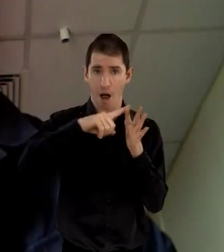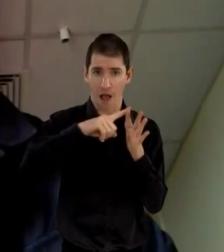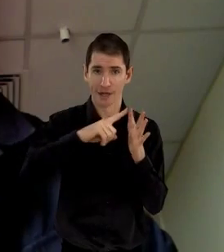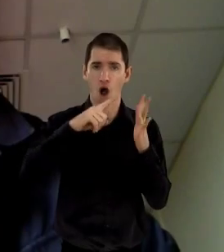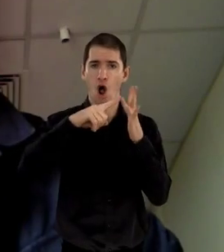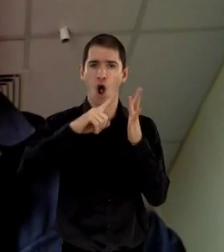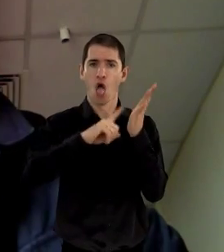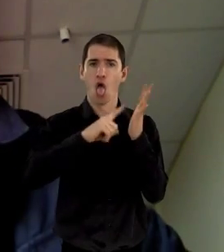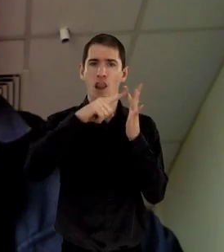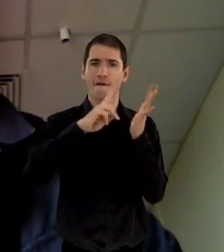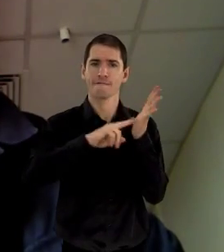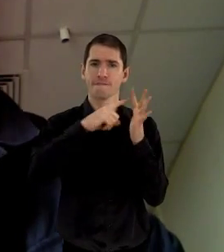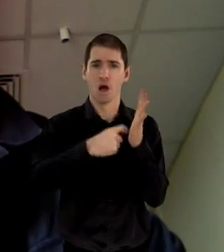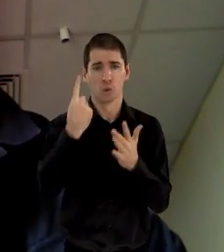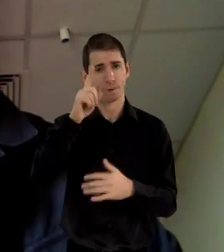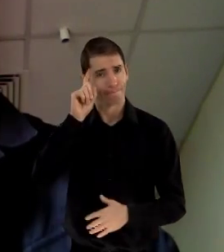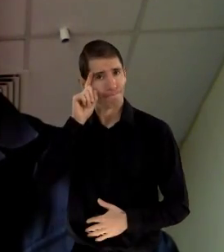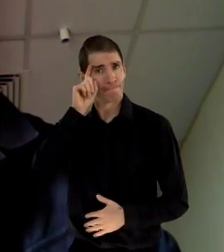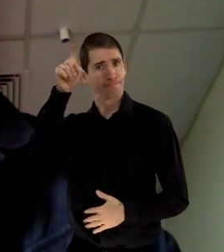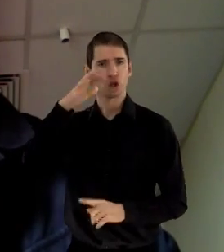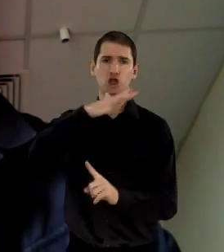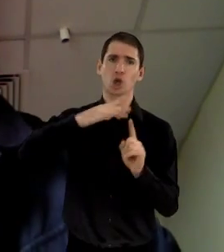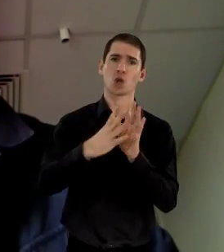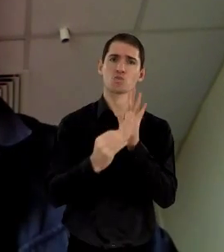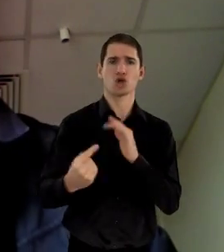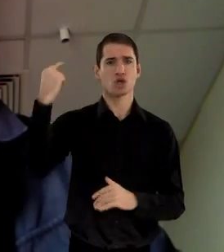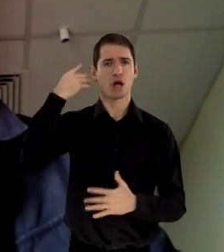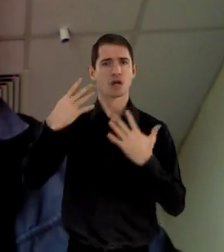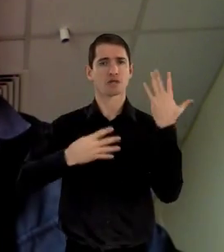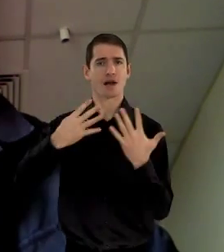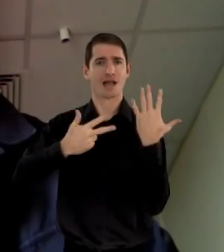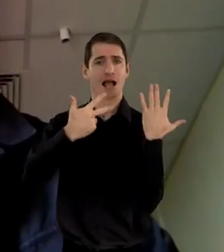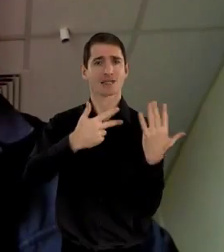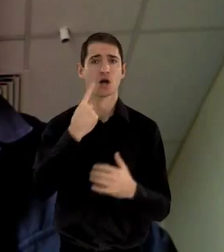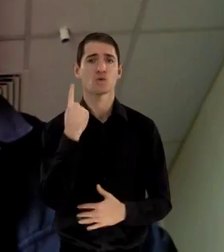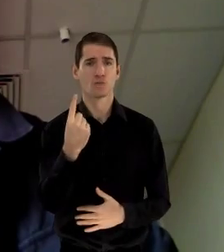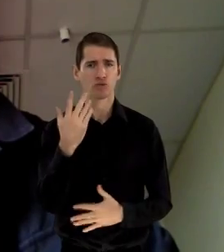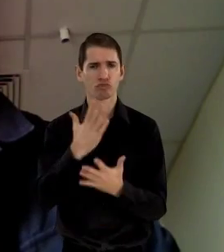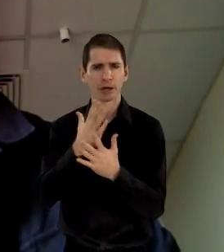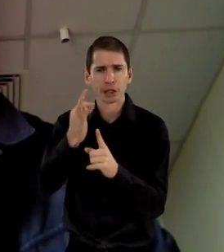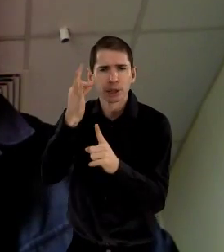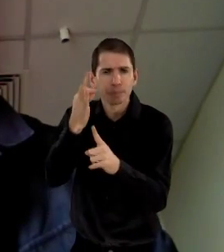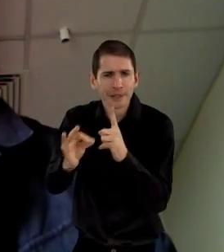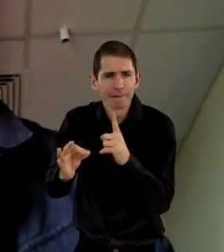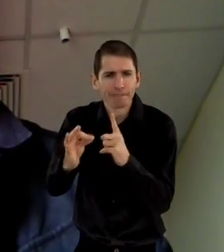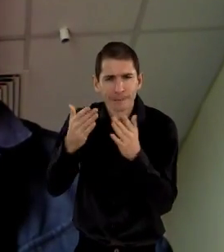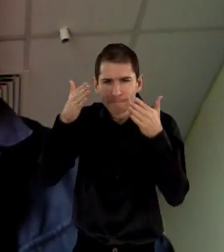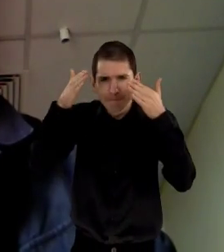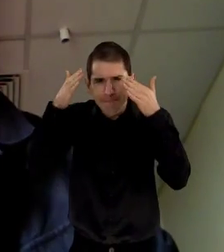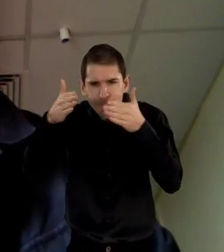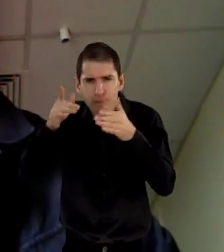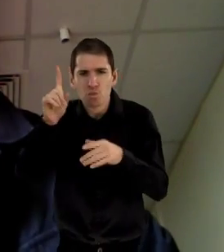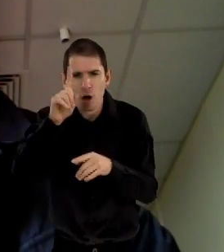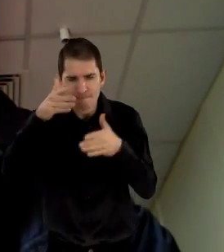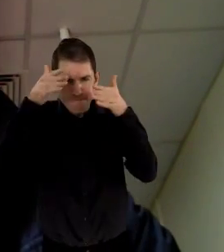Oliver, who coined the phrase in 1981, is a specific reflection, or a